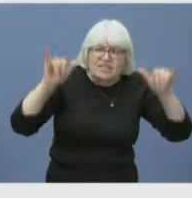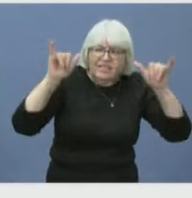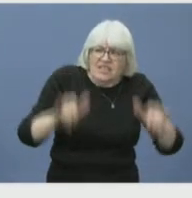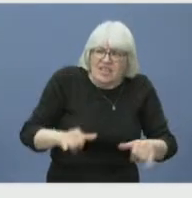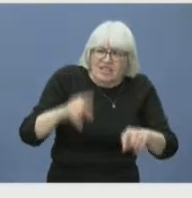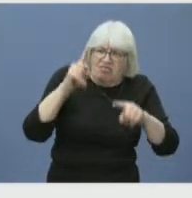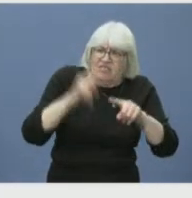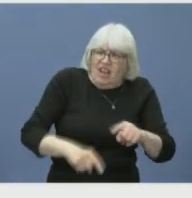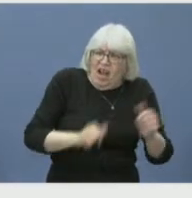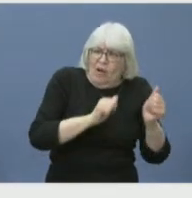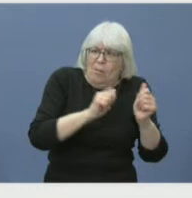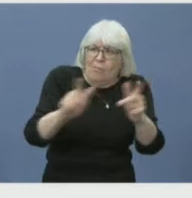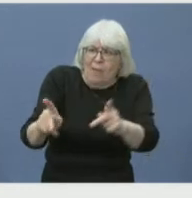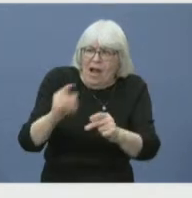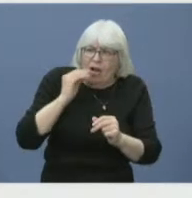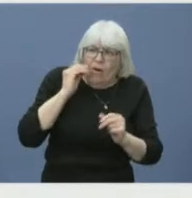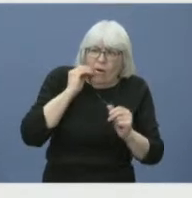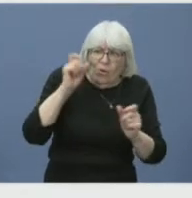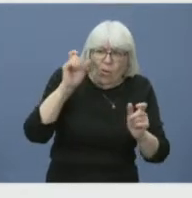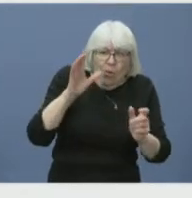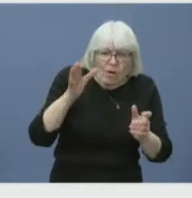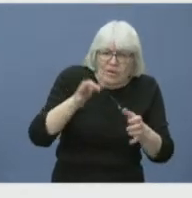understand why that is?